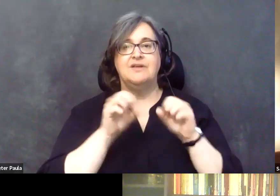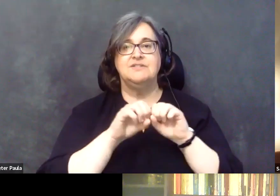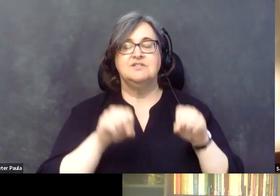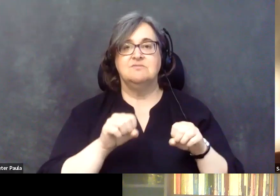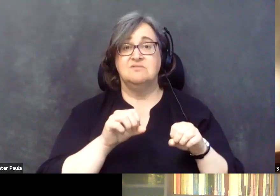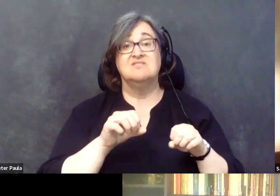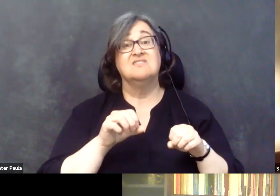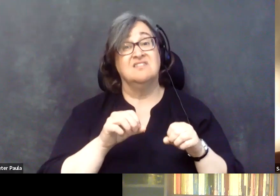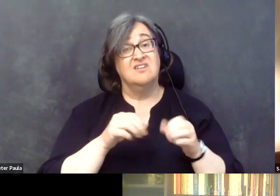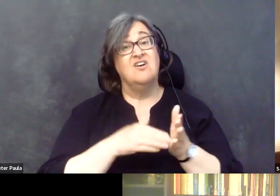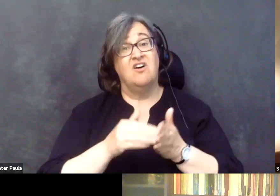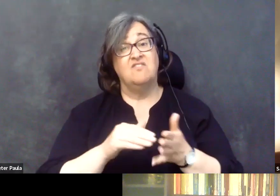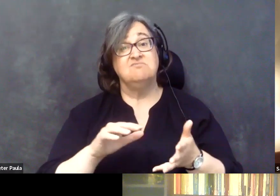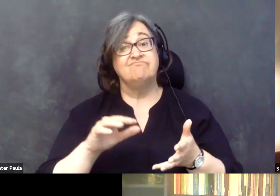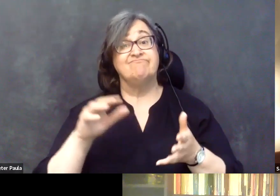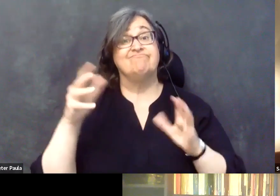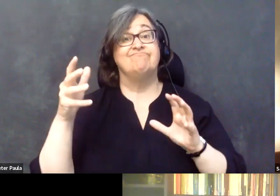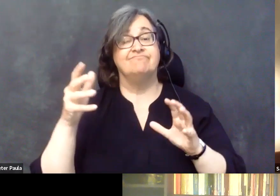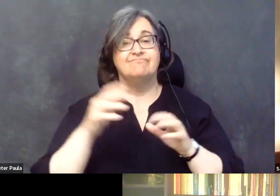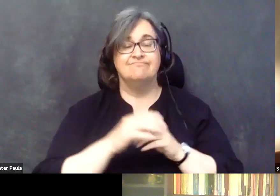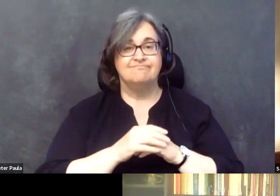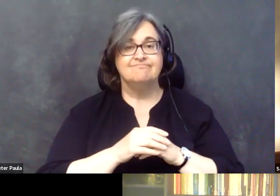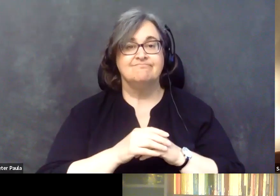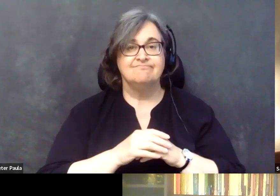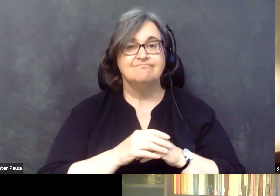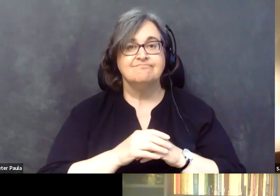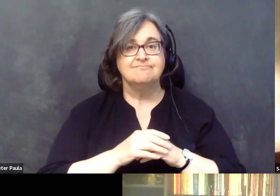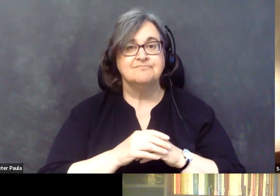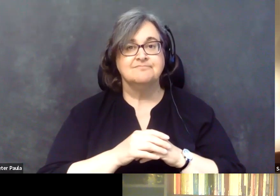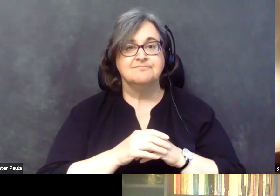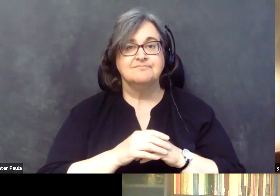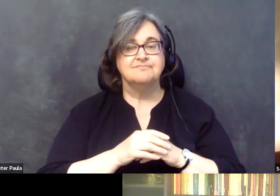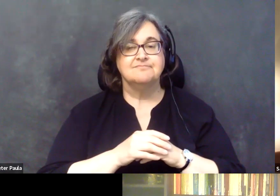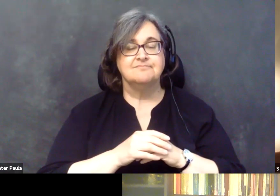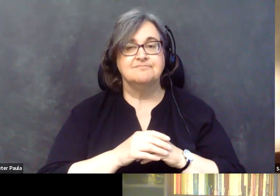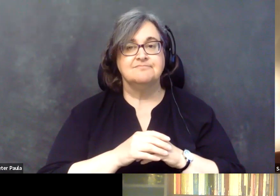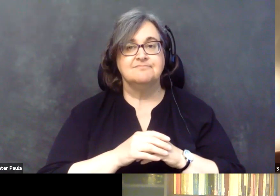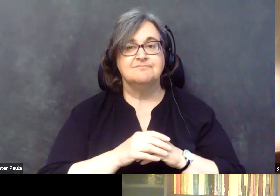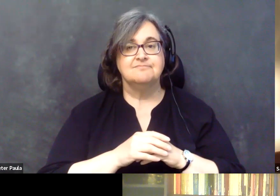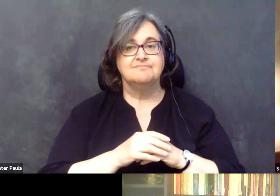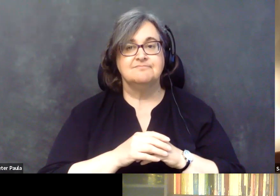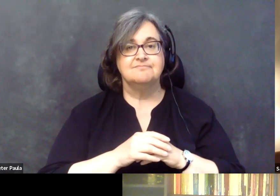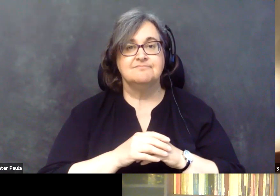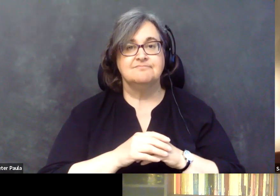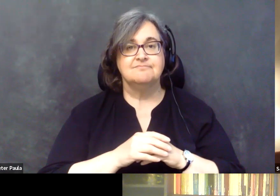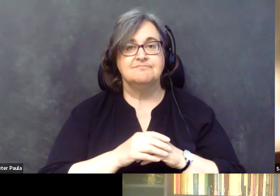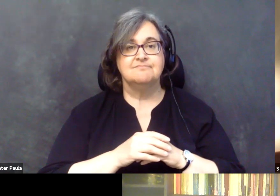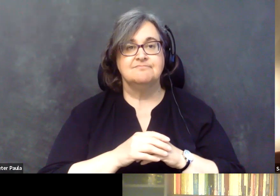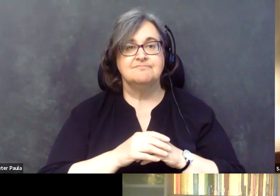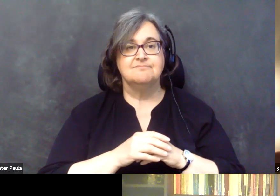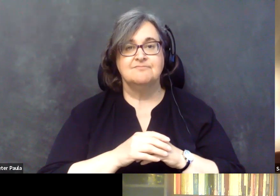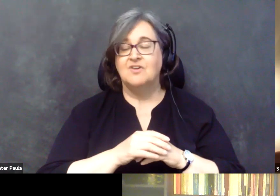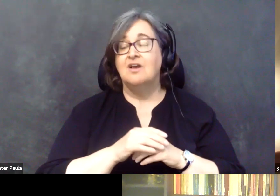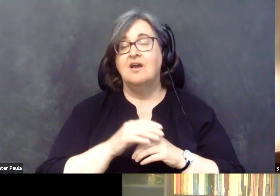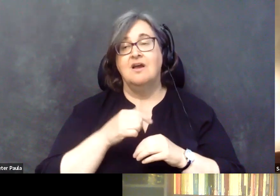up. Um, it's, it's, it's not, it's not, I would not say it's a, a shining